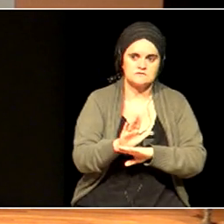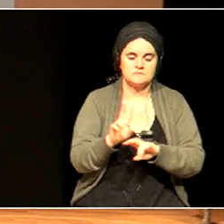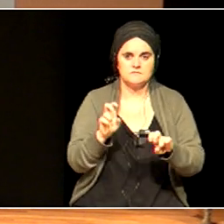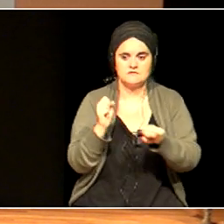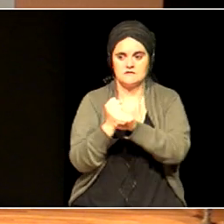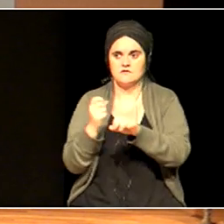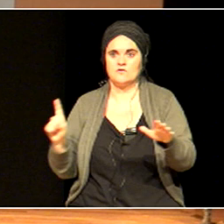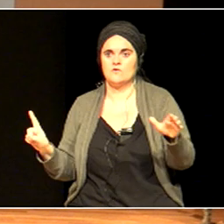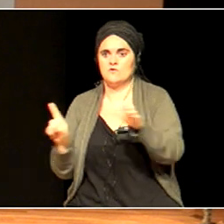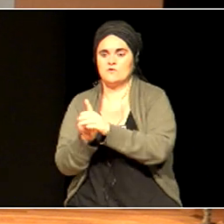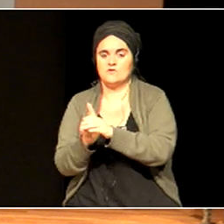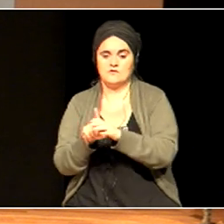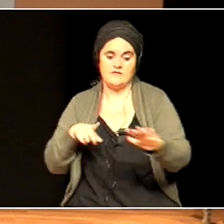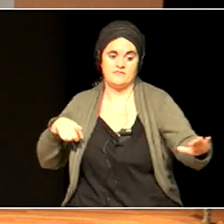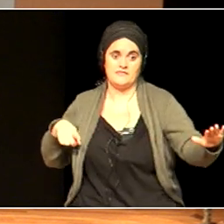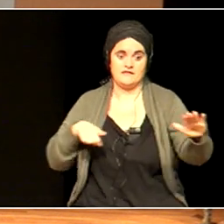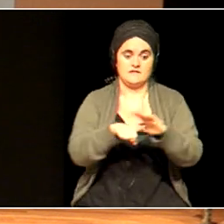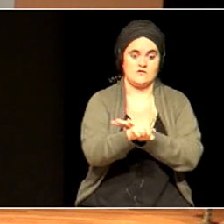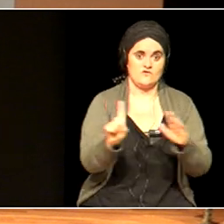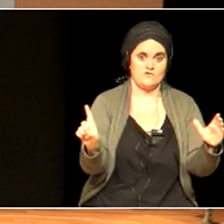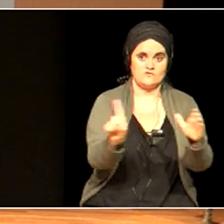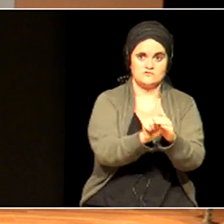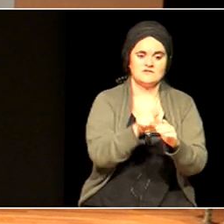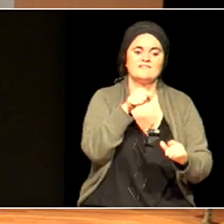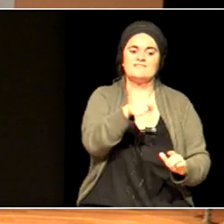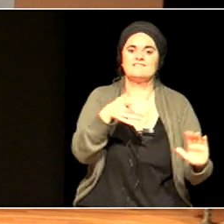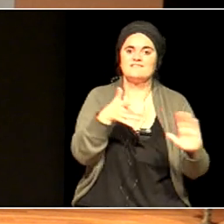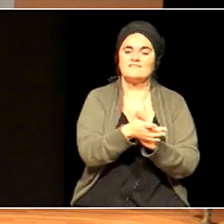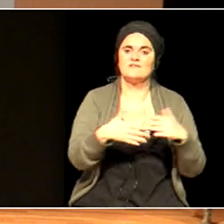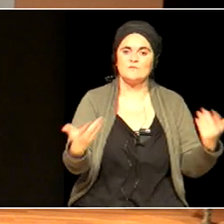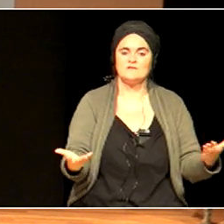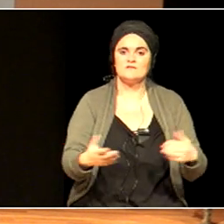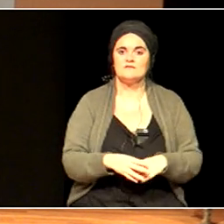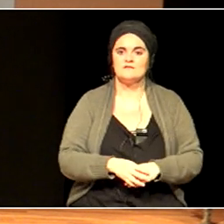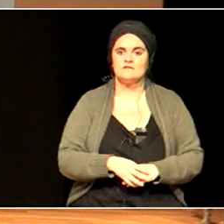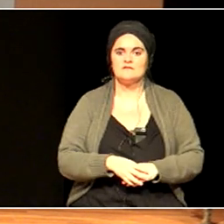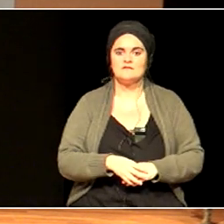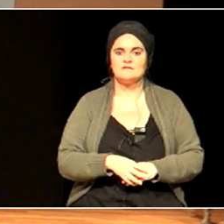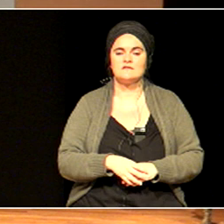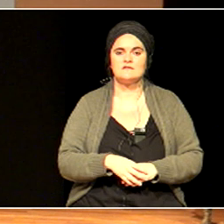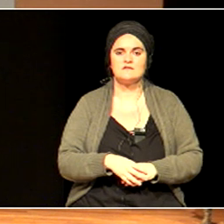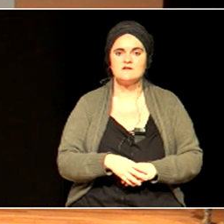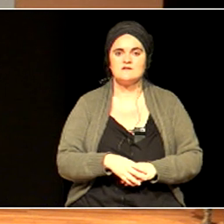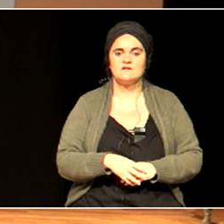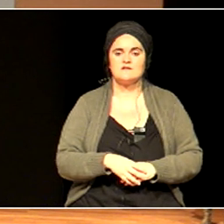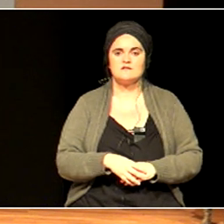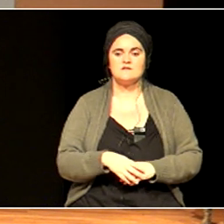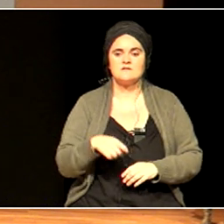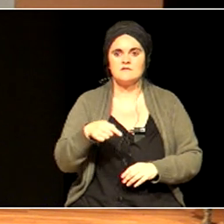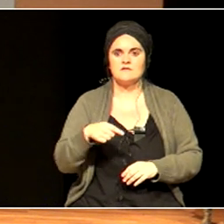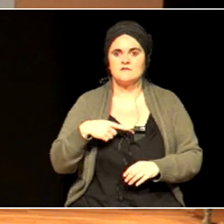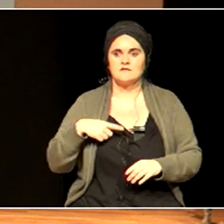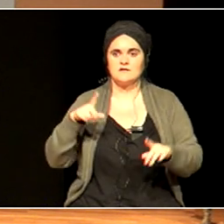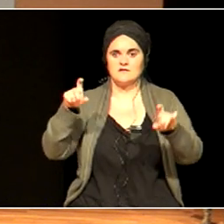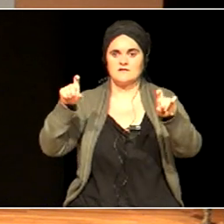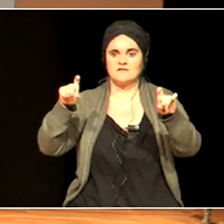take, you know, a no makeup selfie in which you don't hide